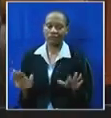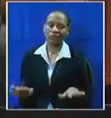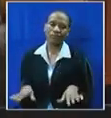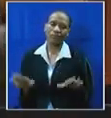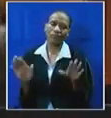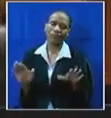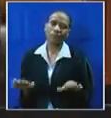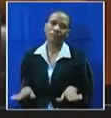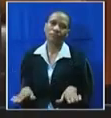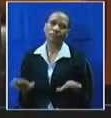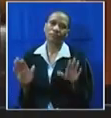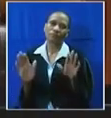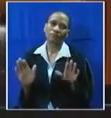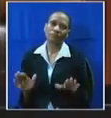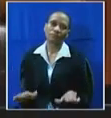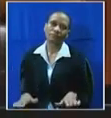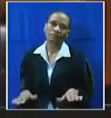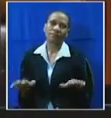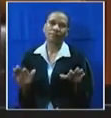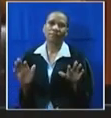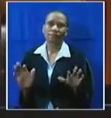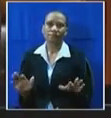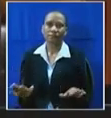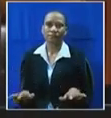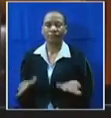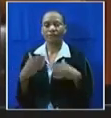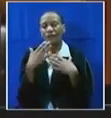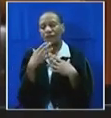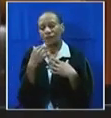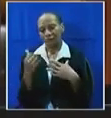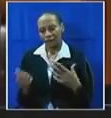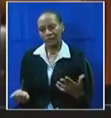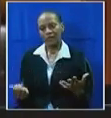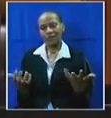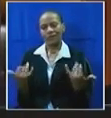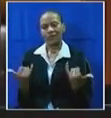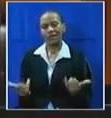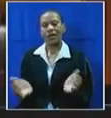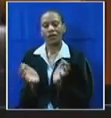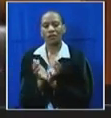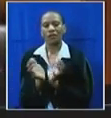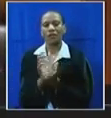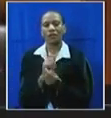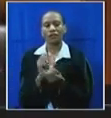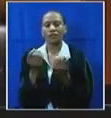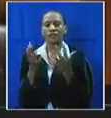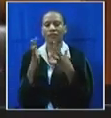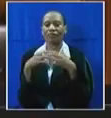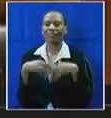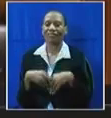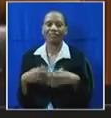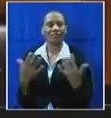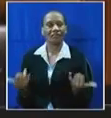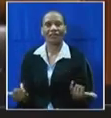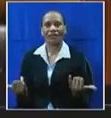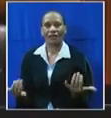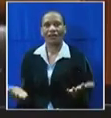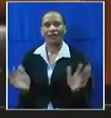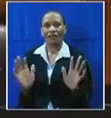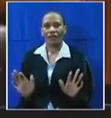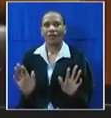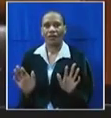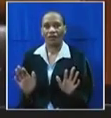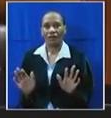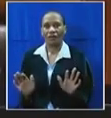House to descend into chaos. I'm in charge. In the same way that we expect, I